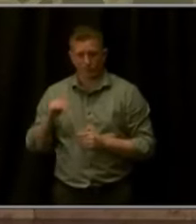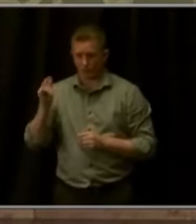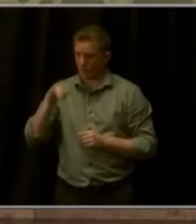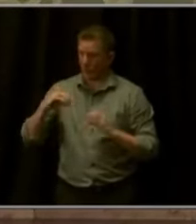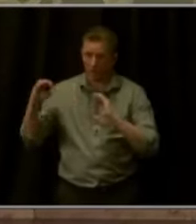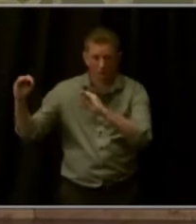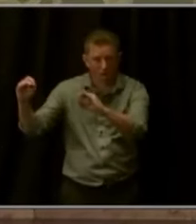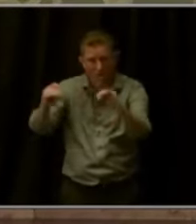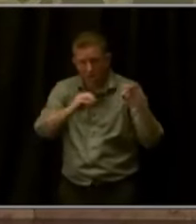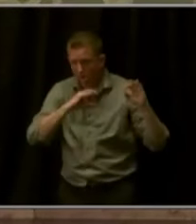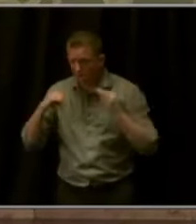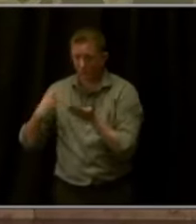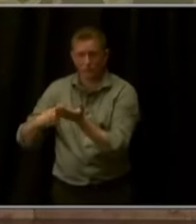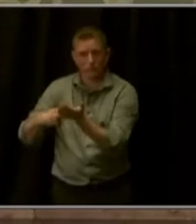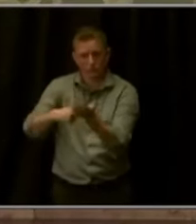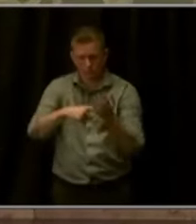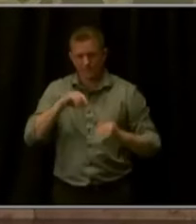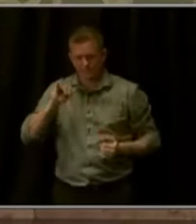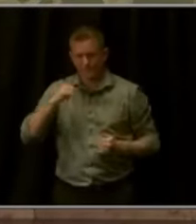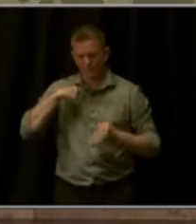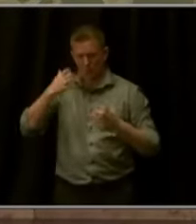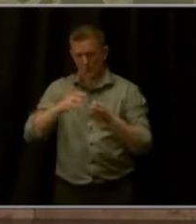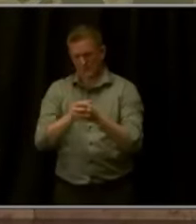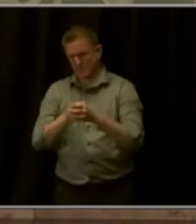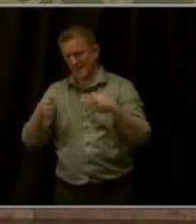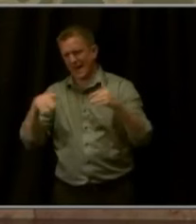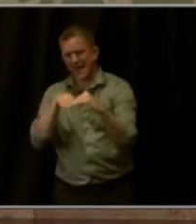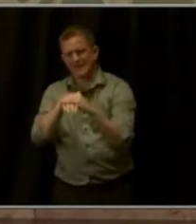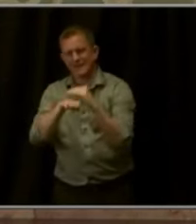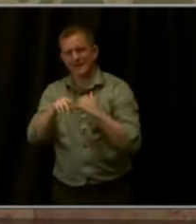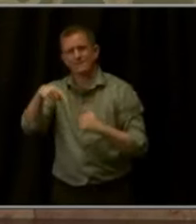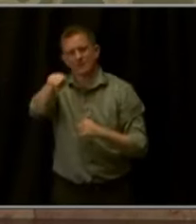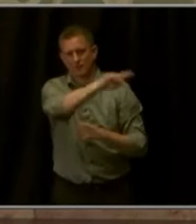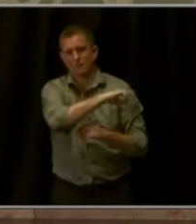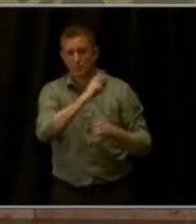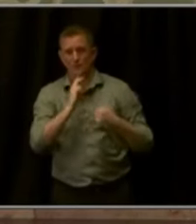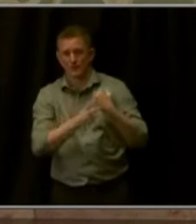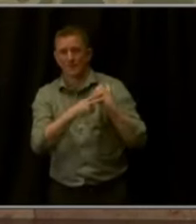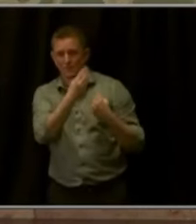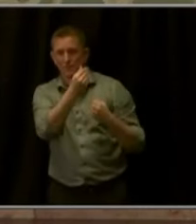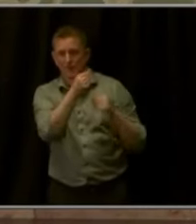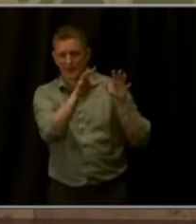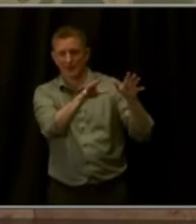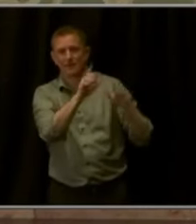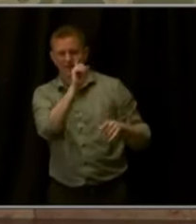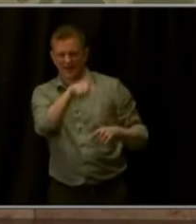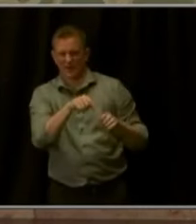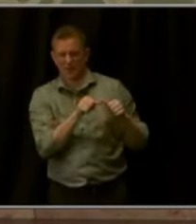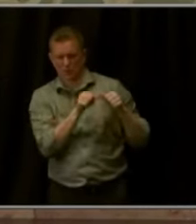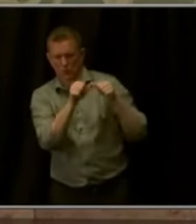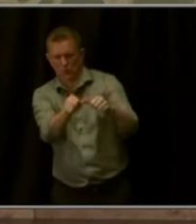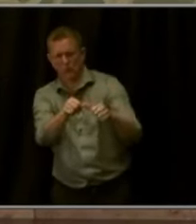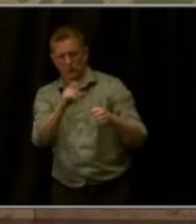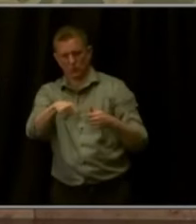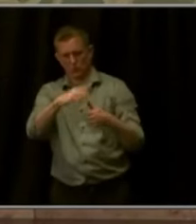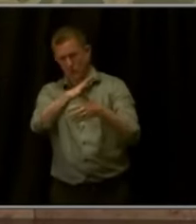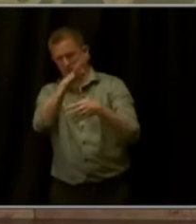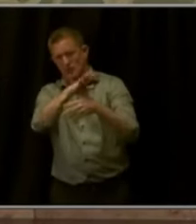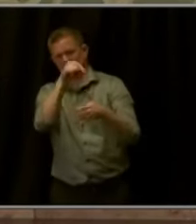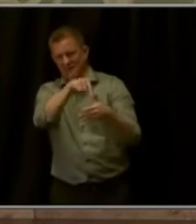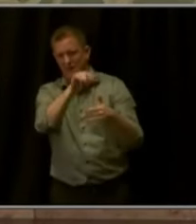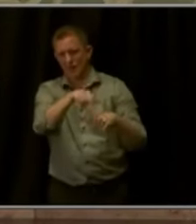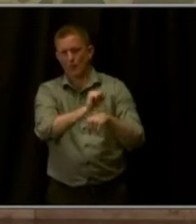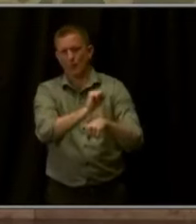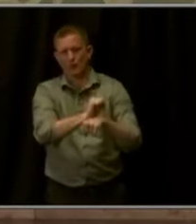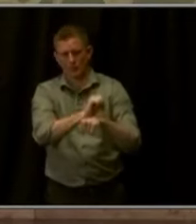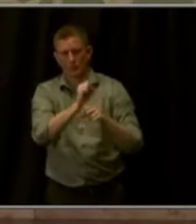expand access for and helping save money, which is why I continue to make this work a top priority. was important then, it's